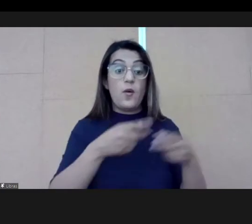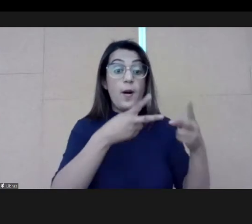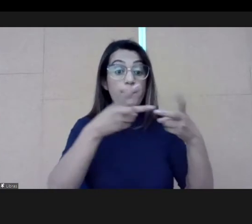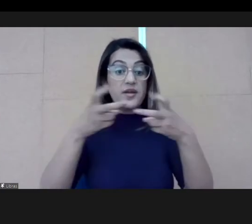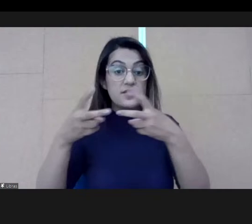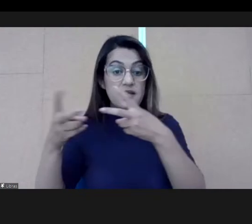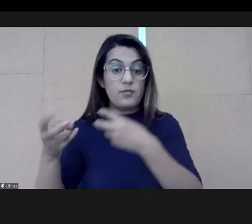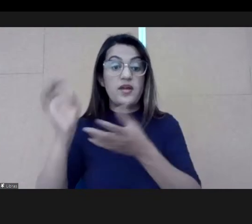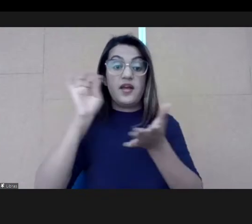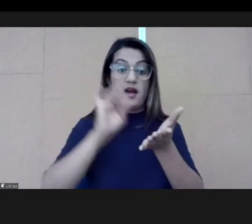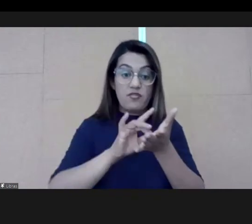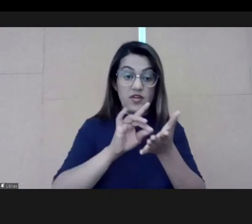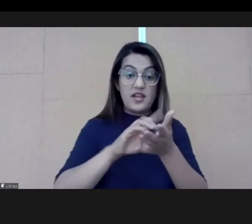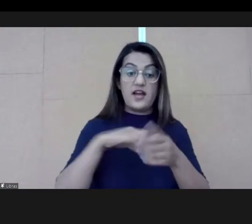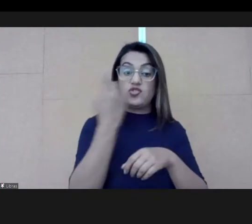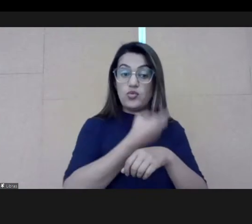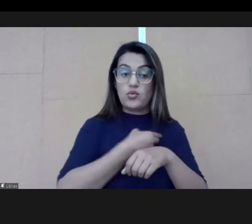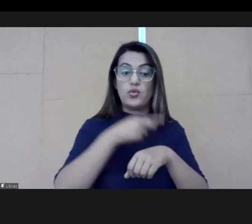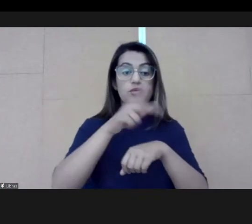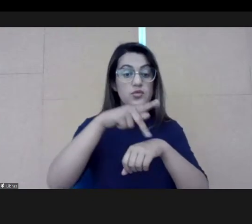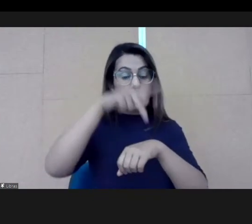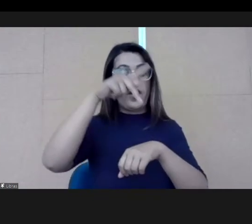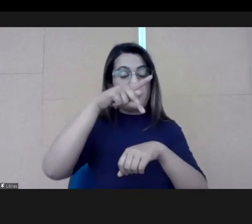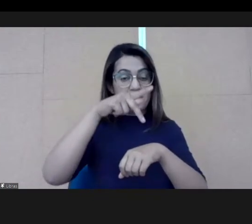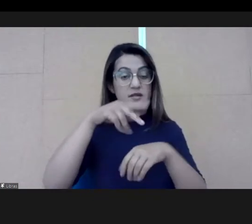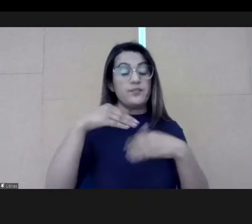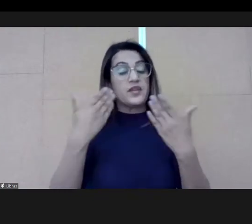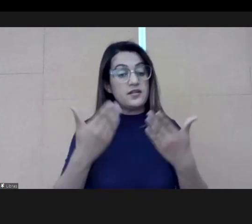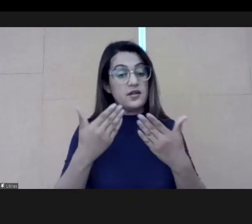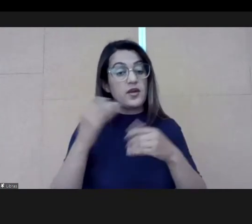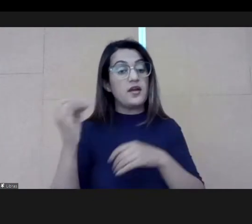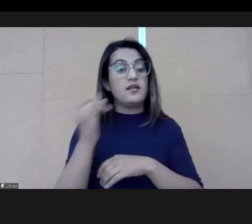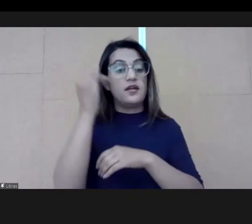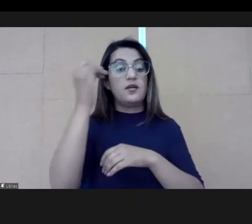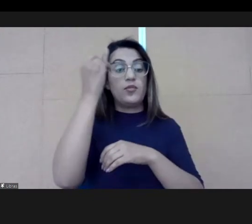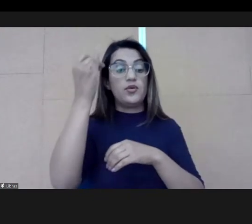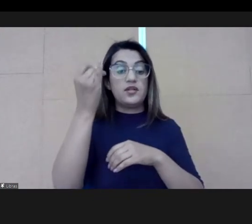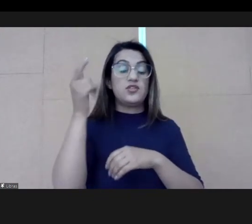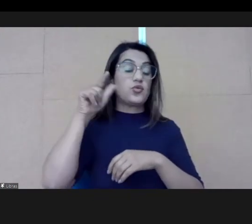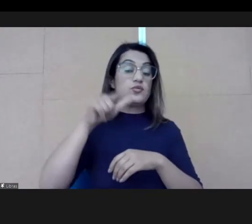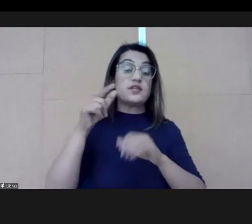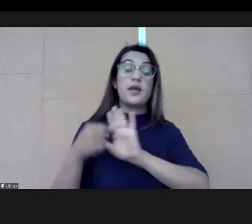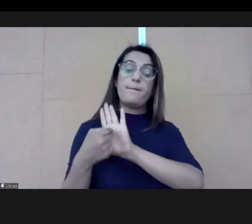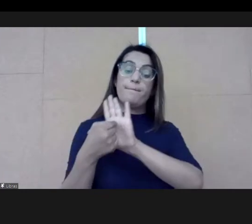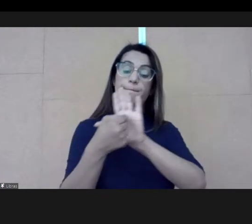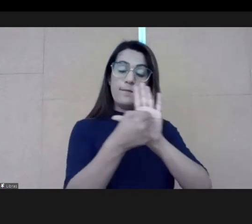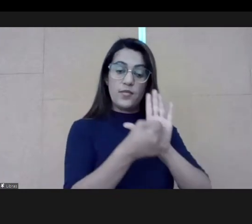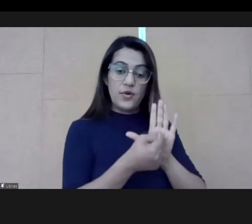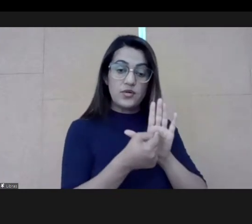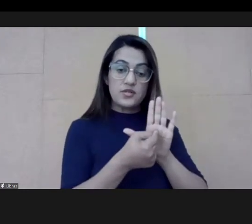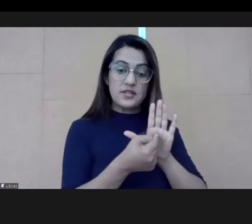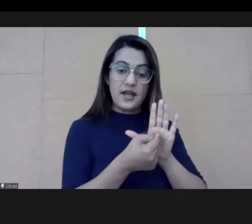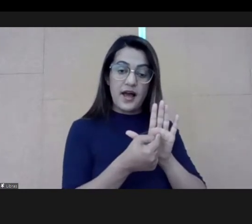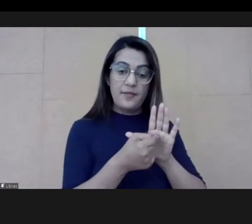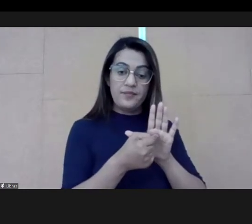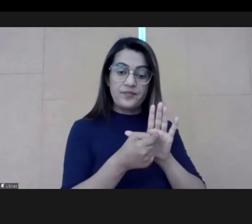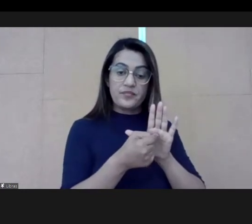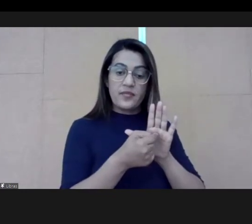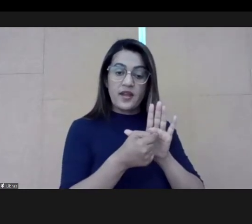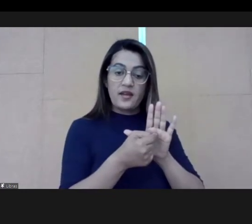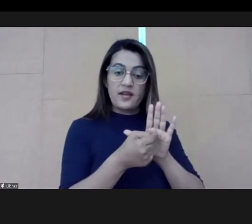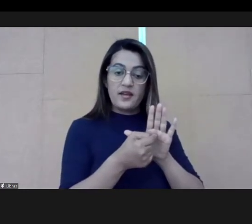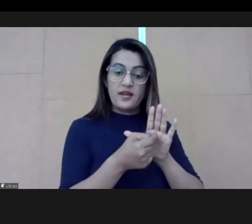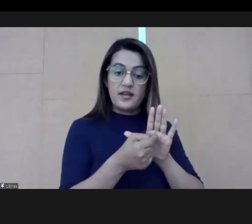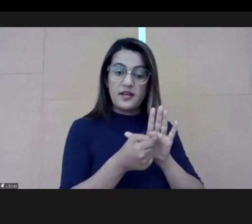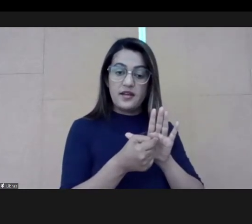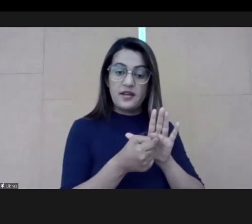reality of our country. It's true that this is a more symbolical idea, but it's